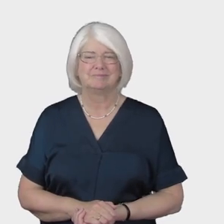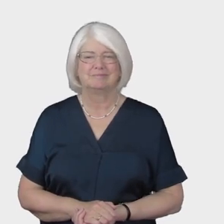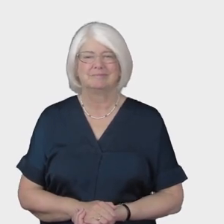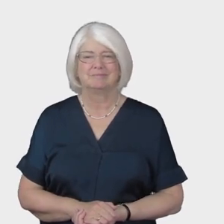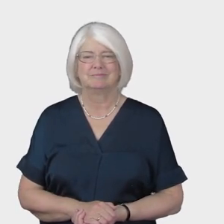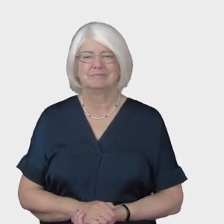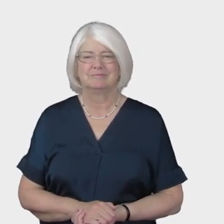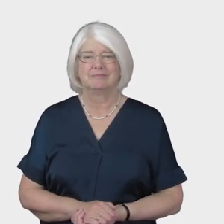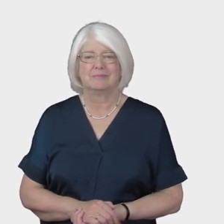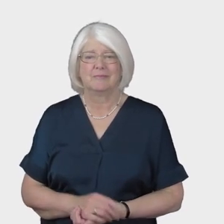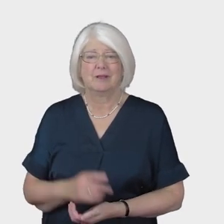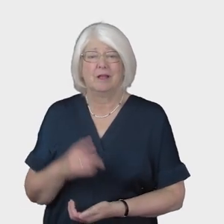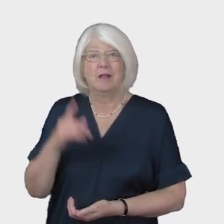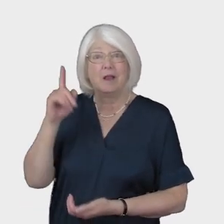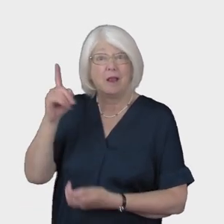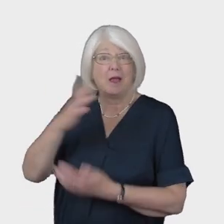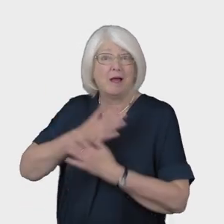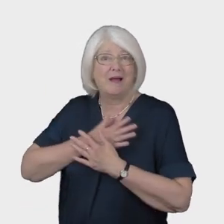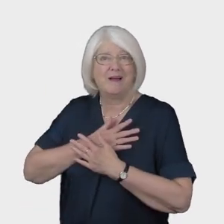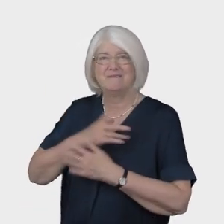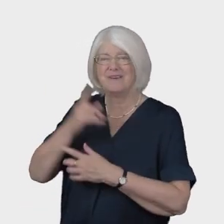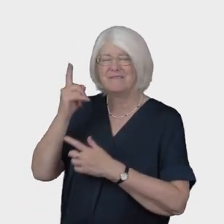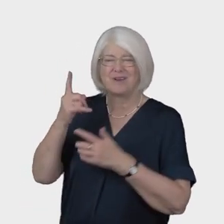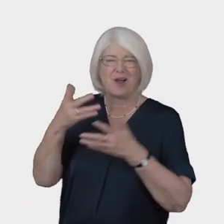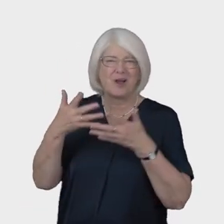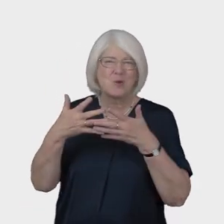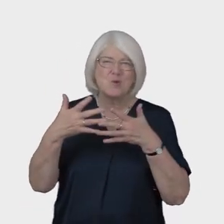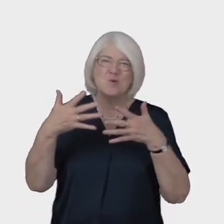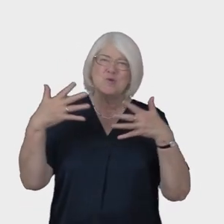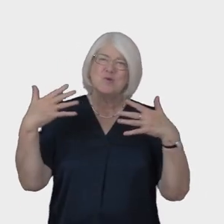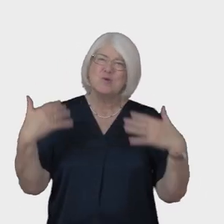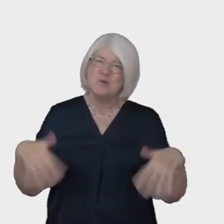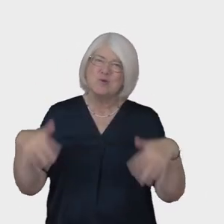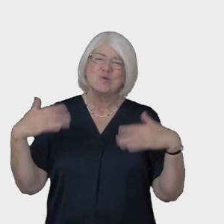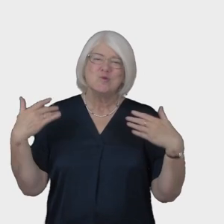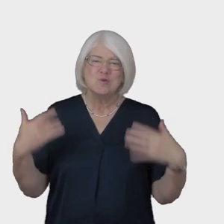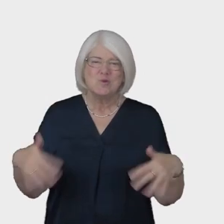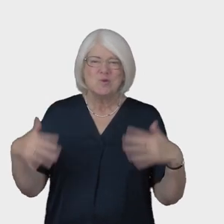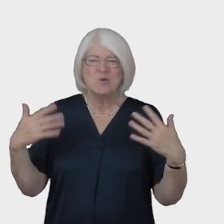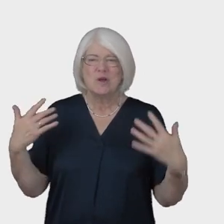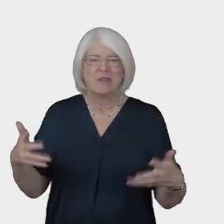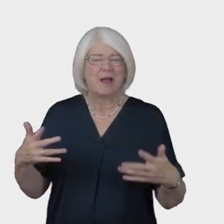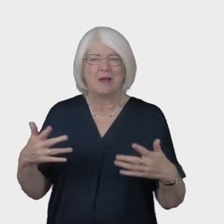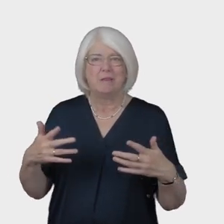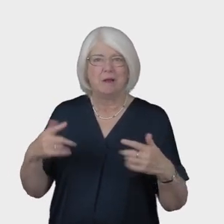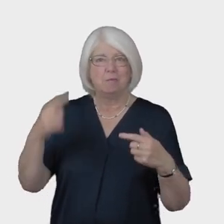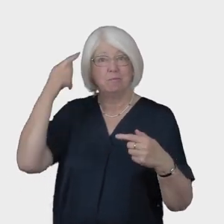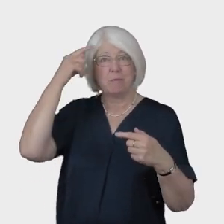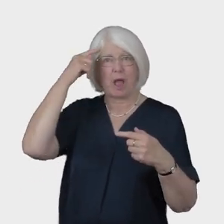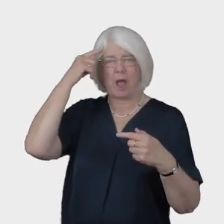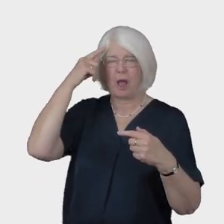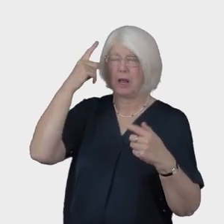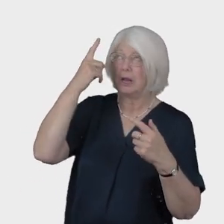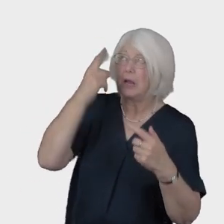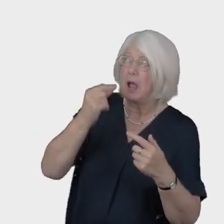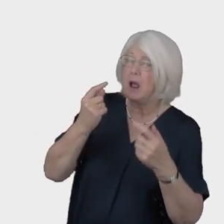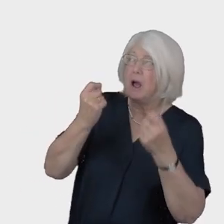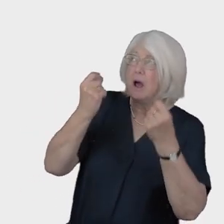for the love of God is broader than the